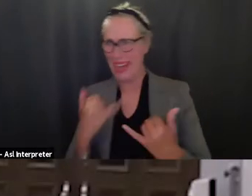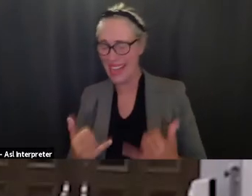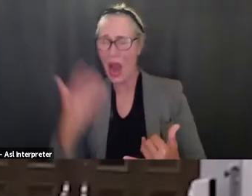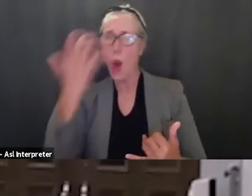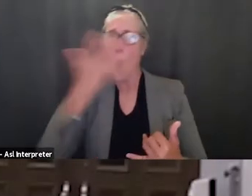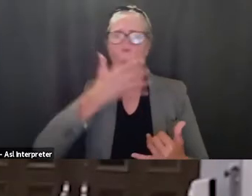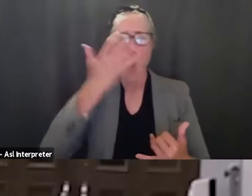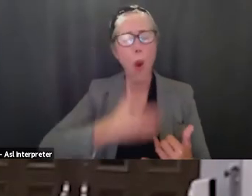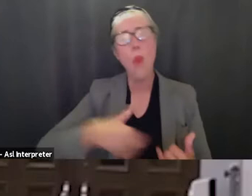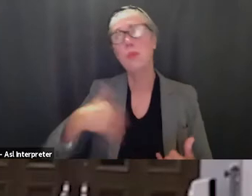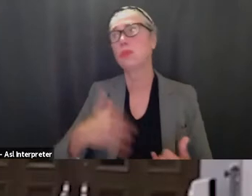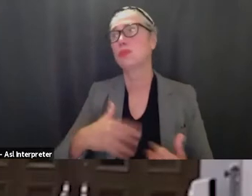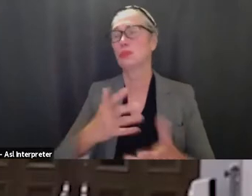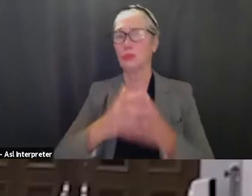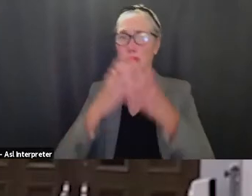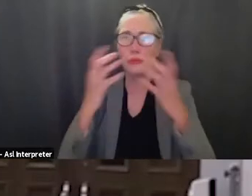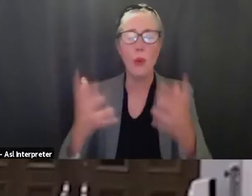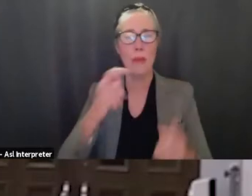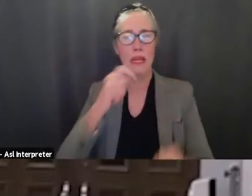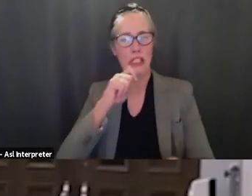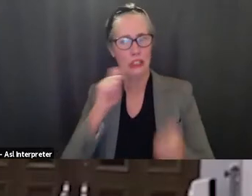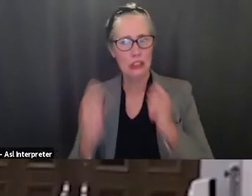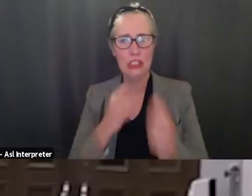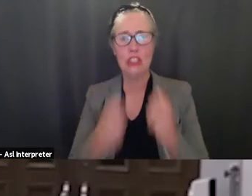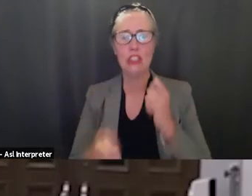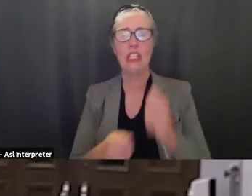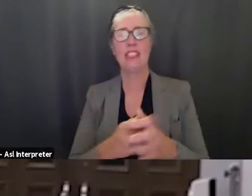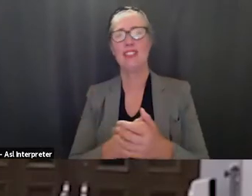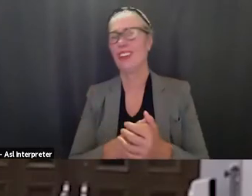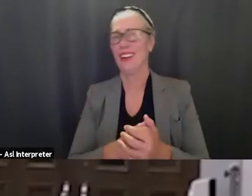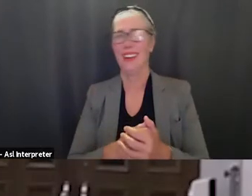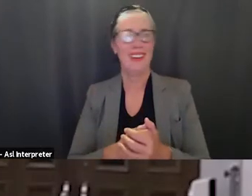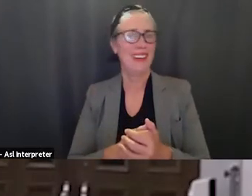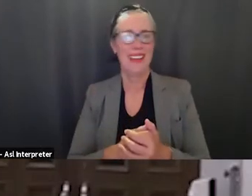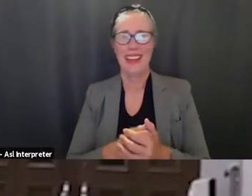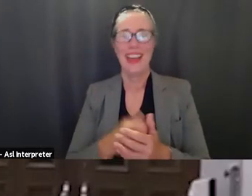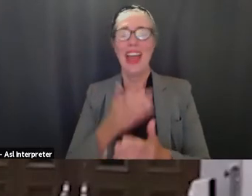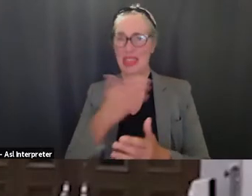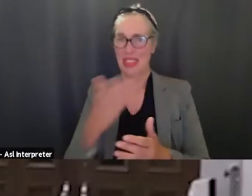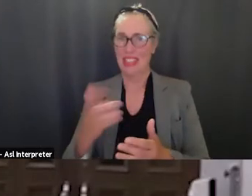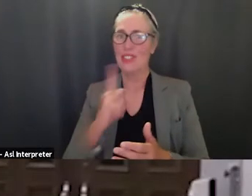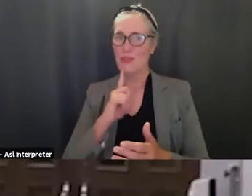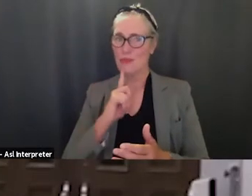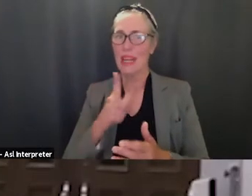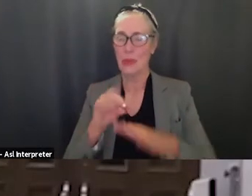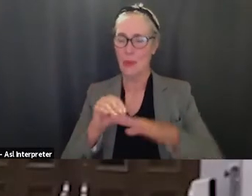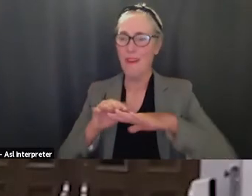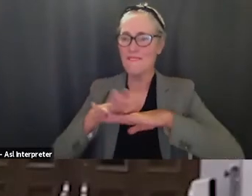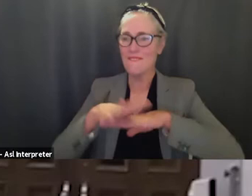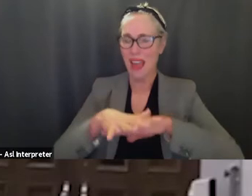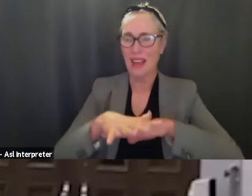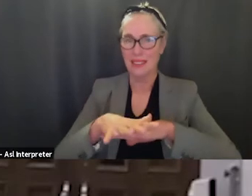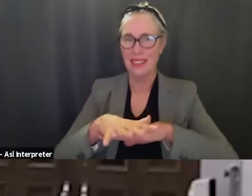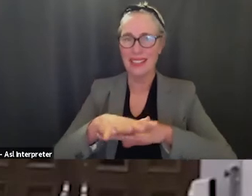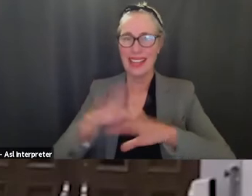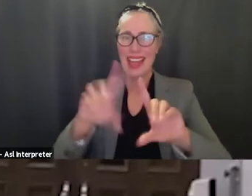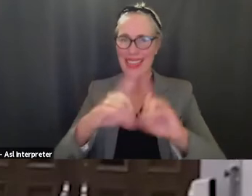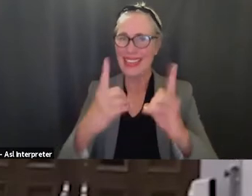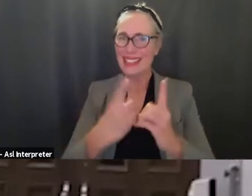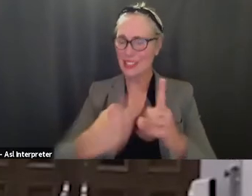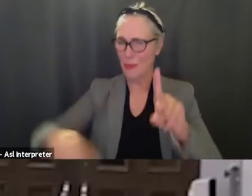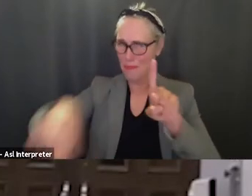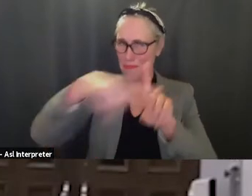been so many so many things that have changed and a lot of things that will really affect our school district a lot of them very